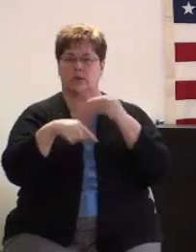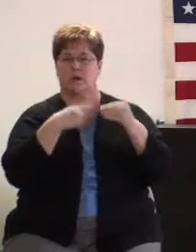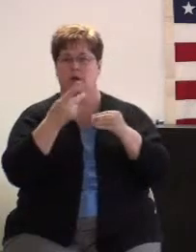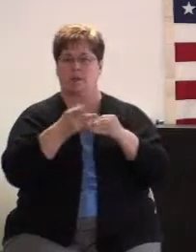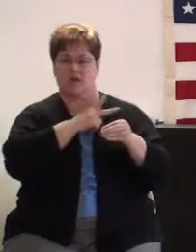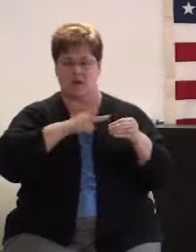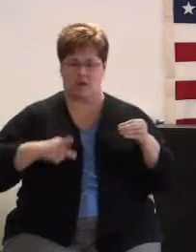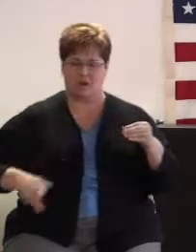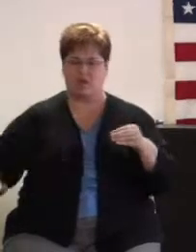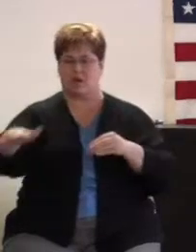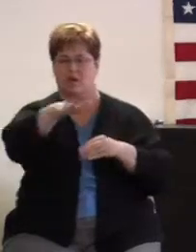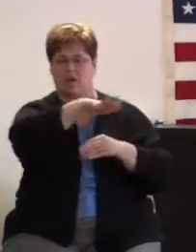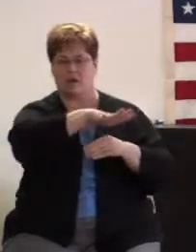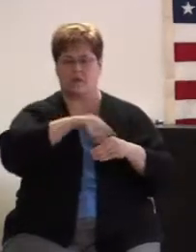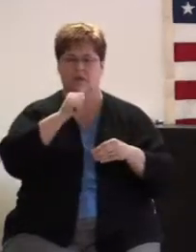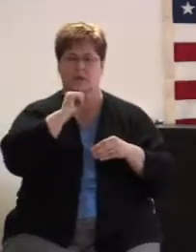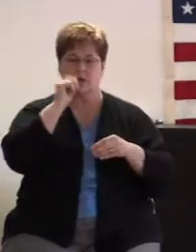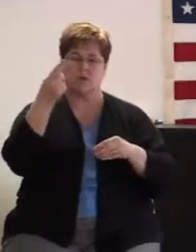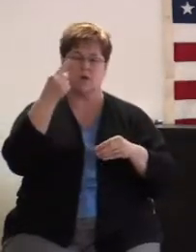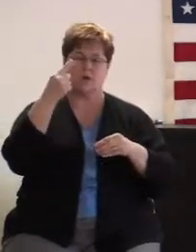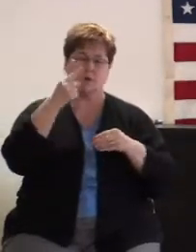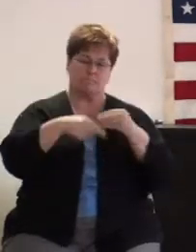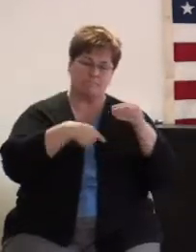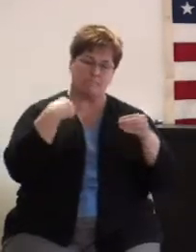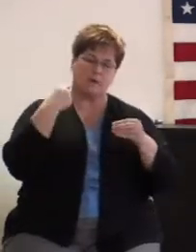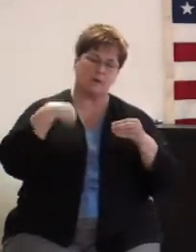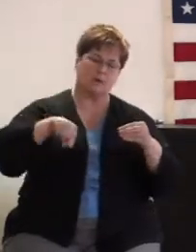kingdom and not about us.